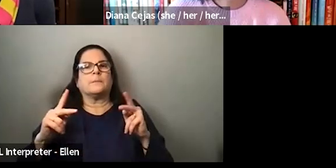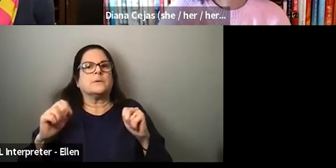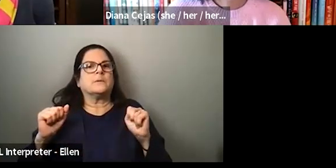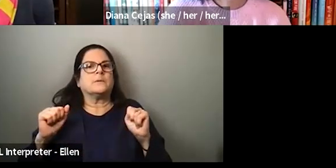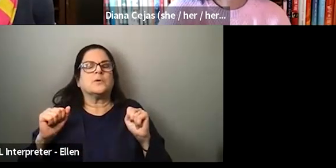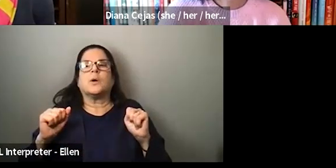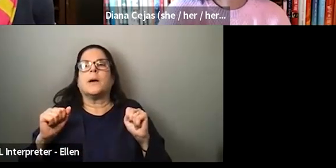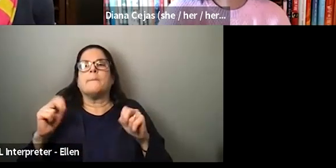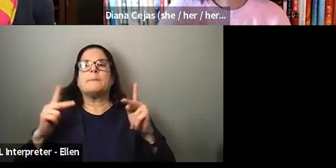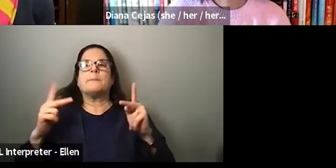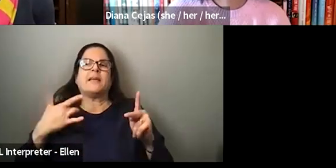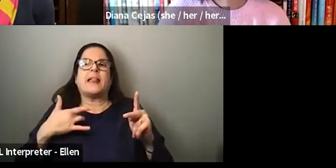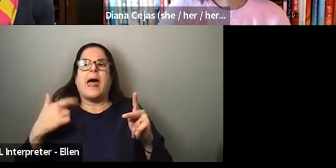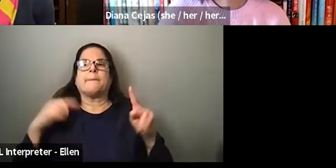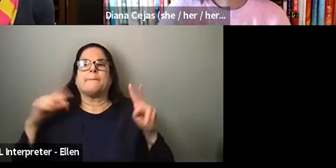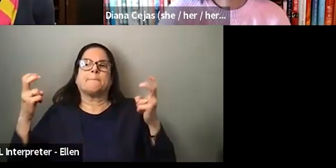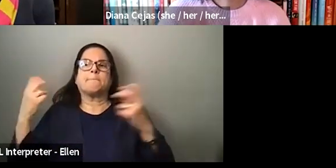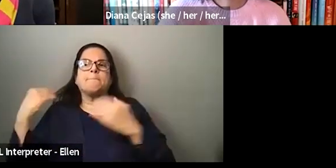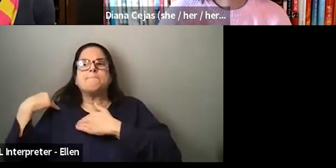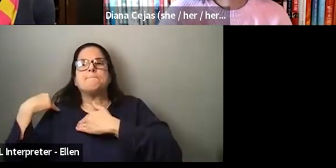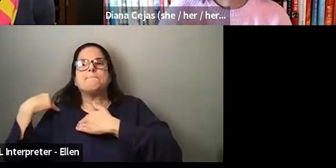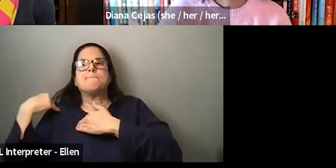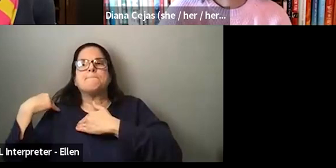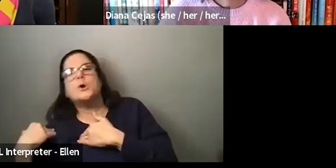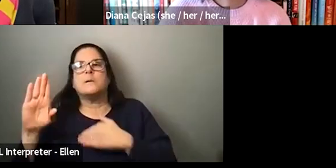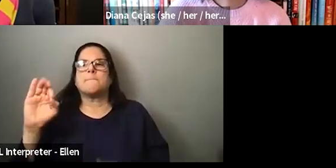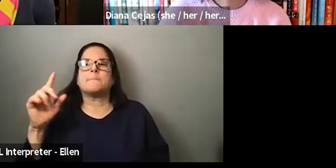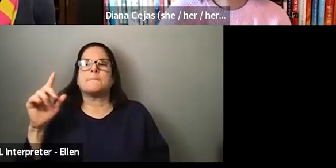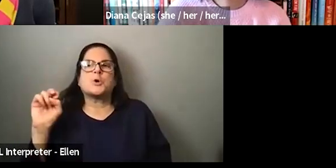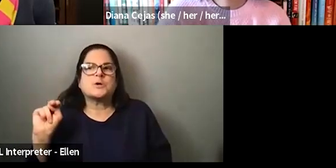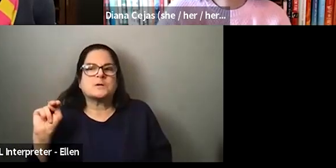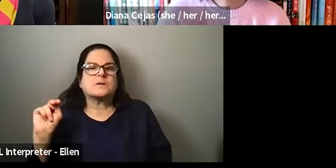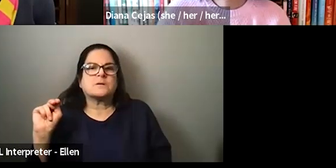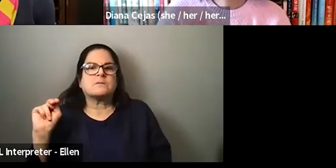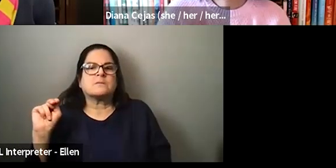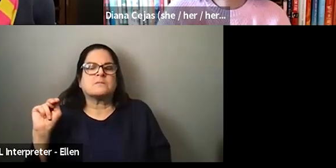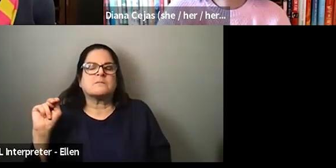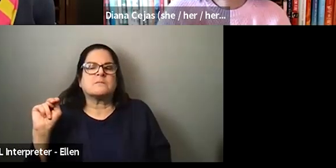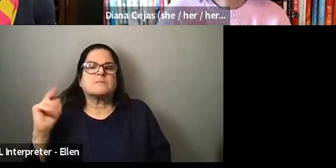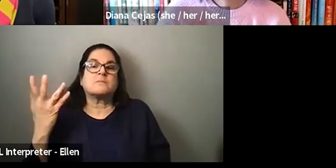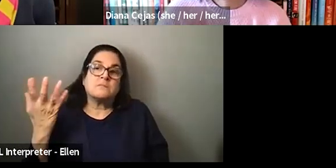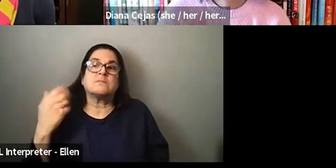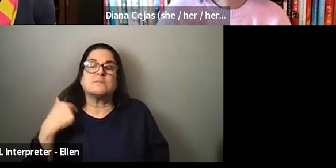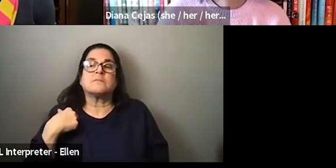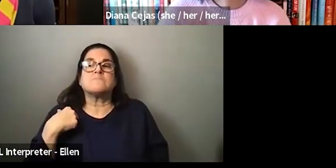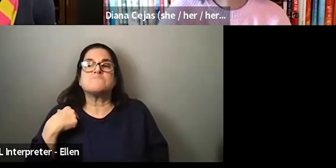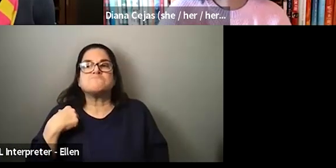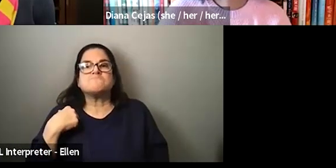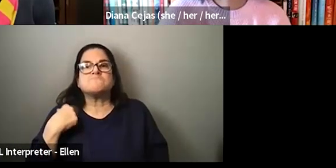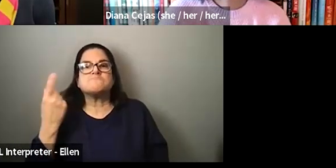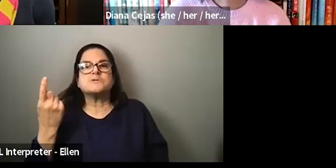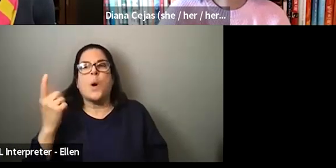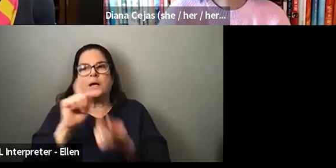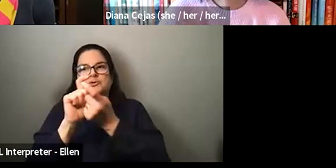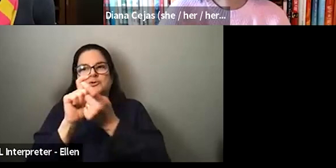coming to the, the, the realization is that, so kind of reframing my thinking, it's not that I'm